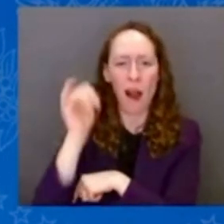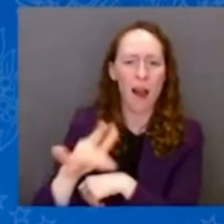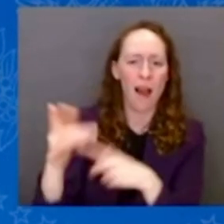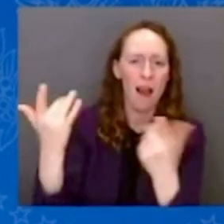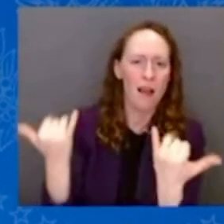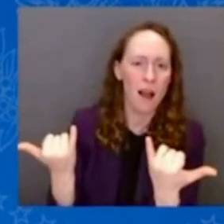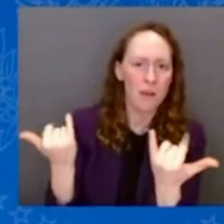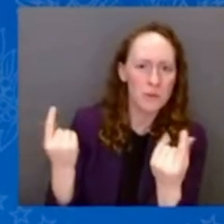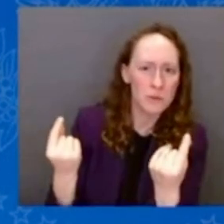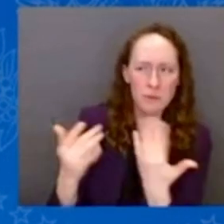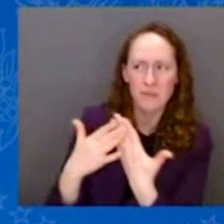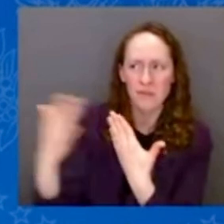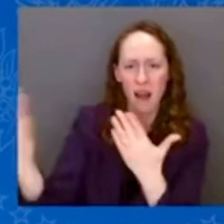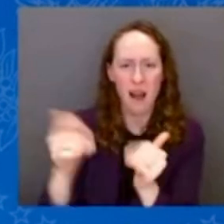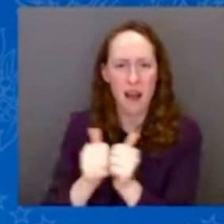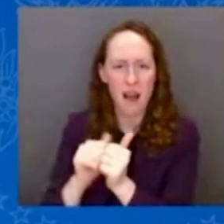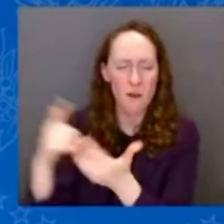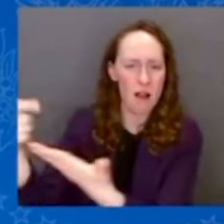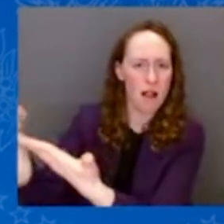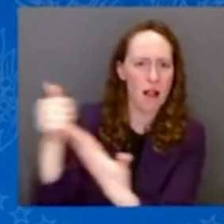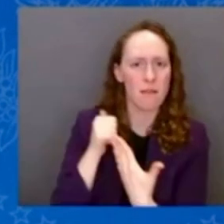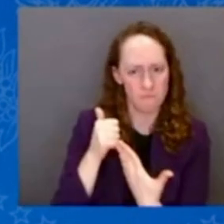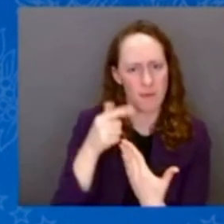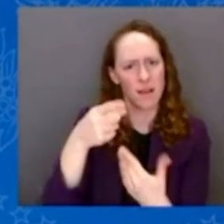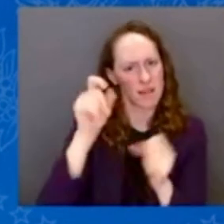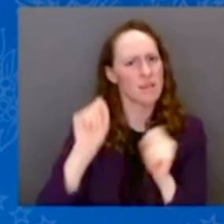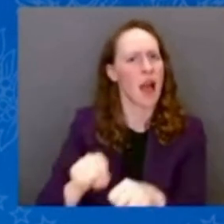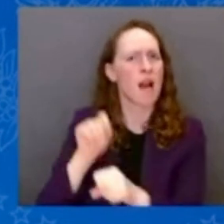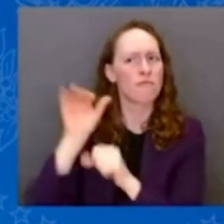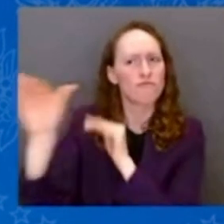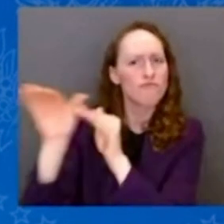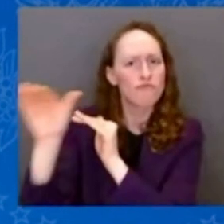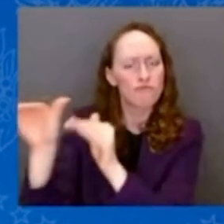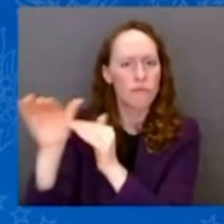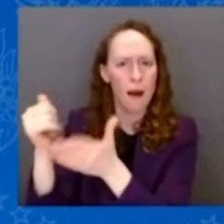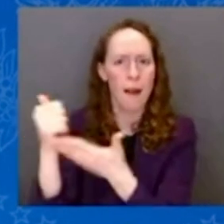Can't hear me? Are you talking to somebody else? I'm sorry.